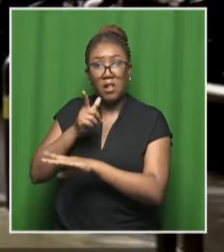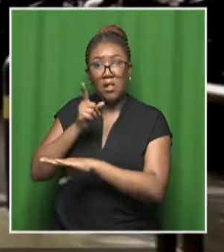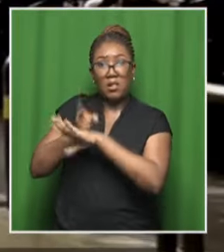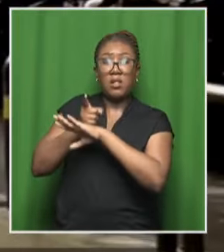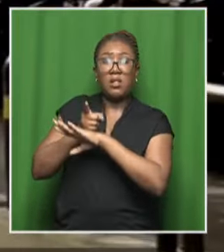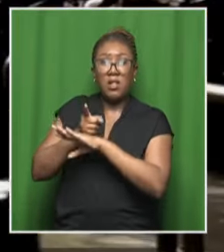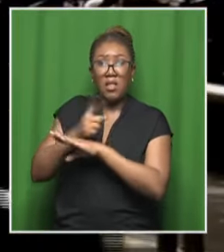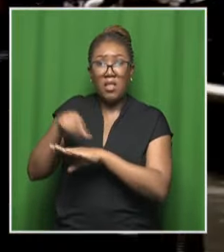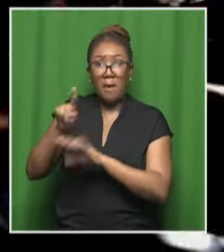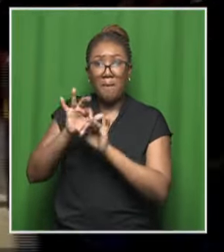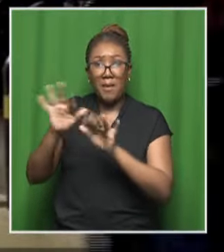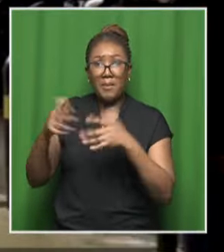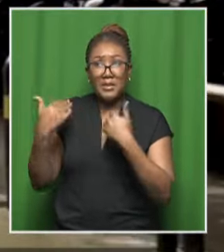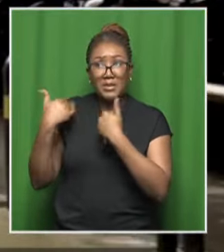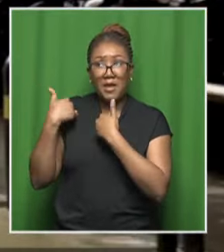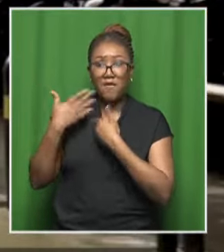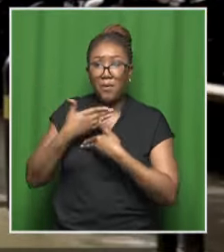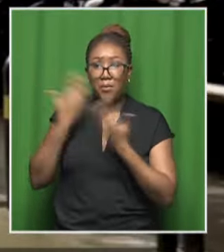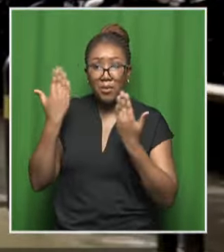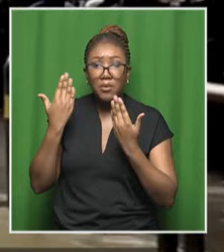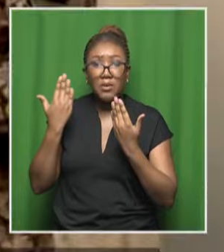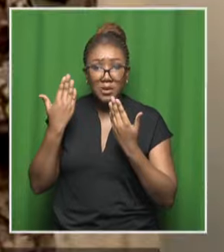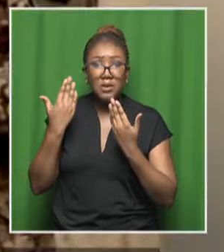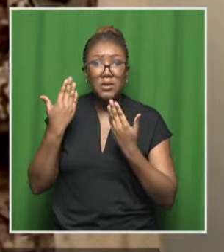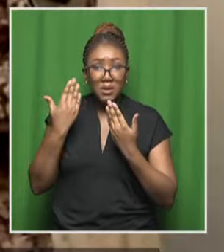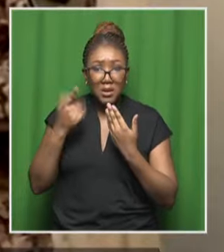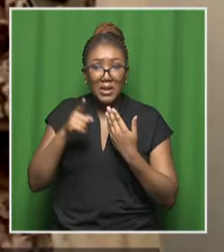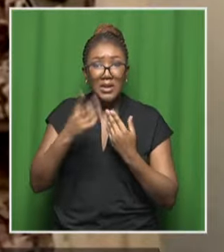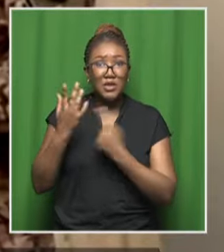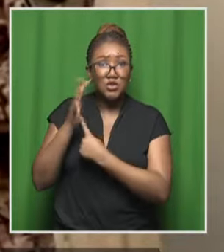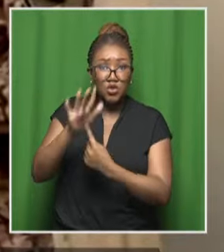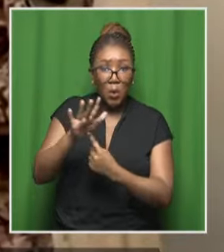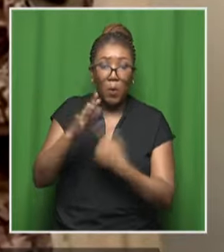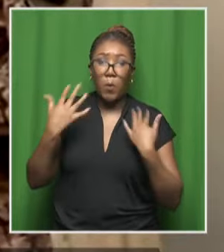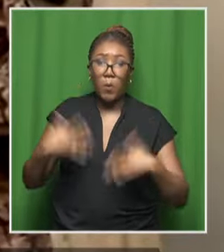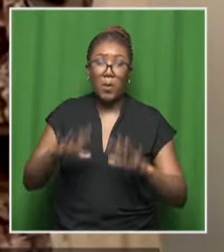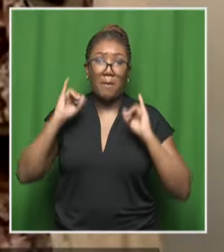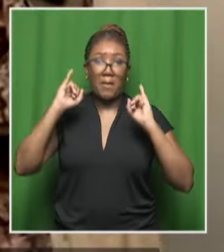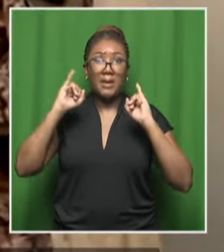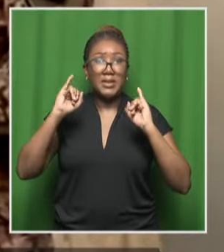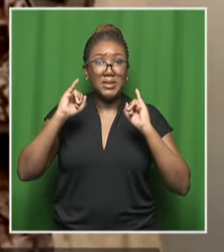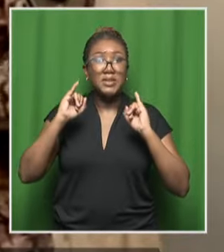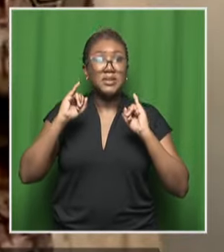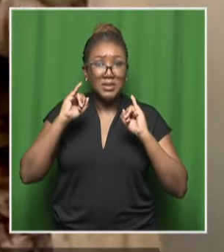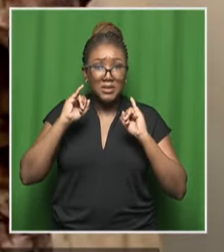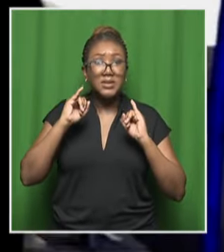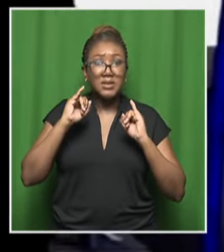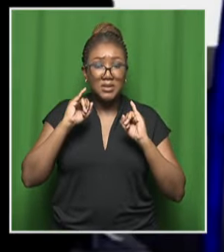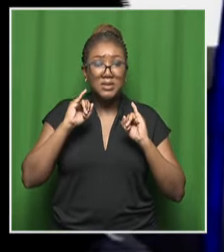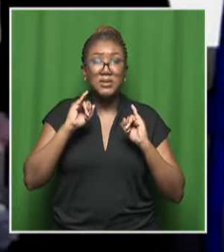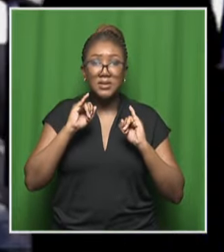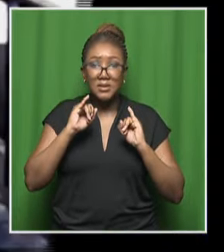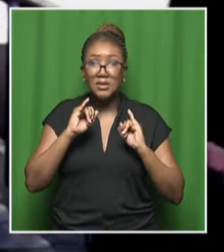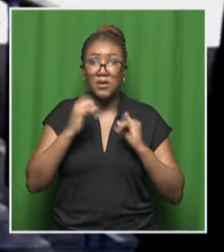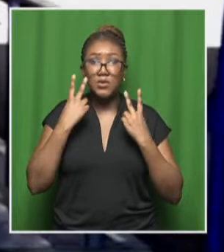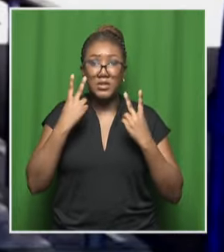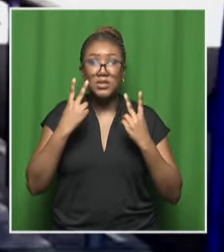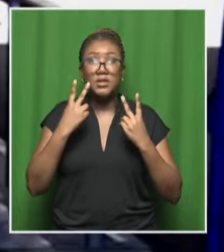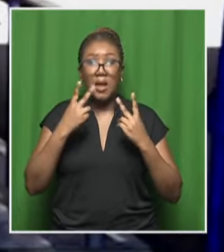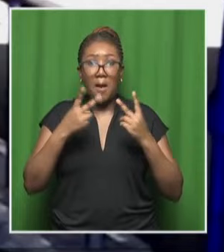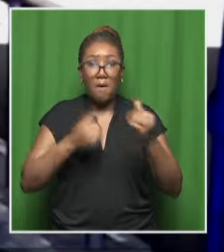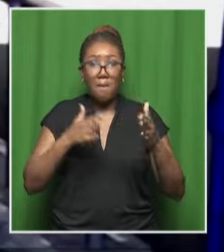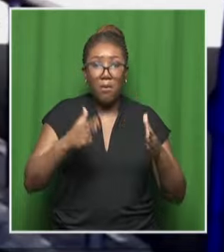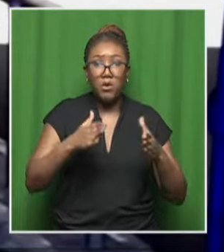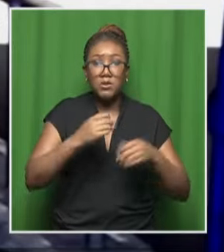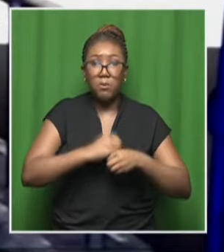and posing a significant threat, open a dangerous Pandora box.